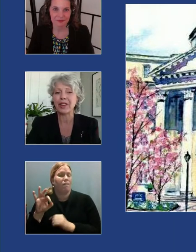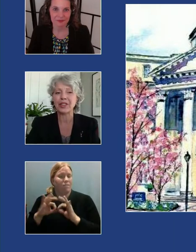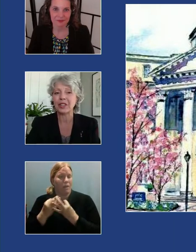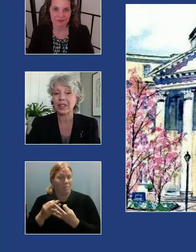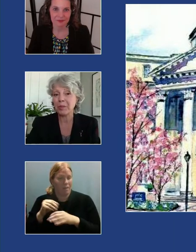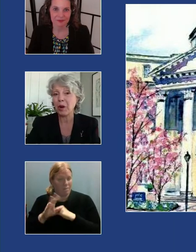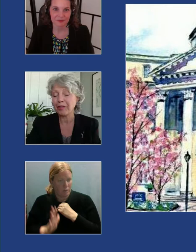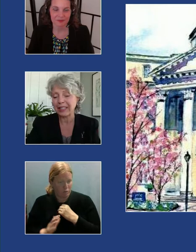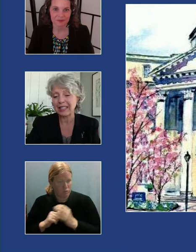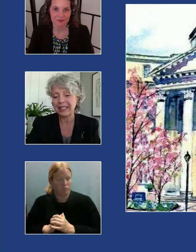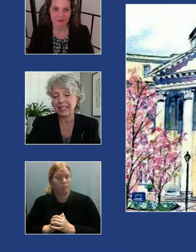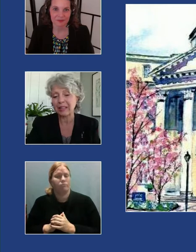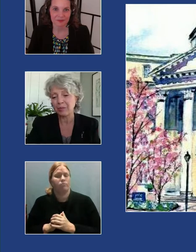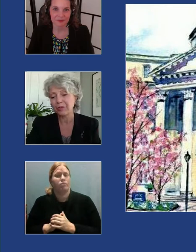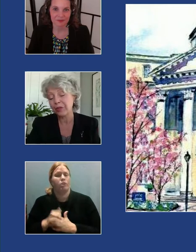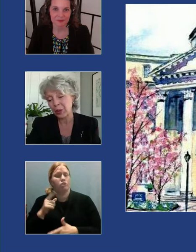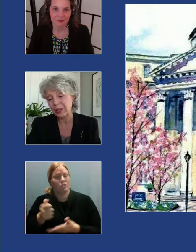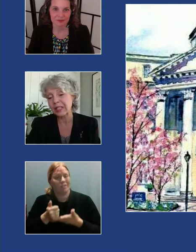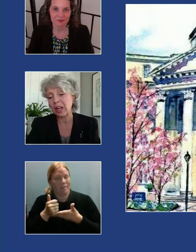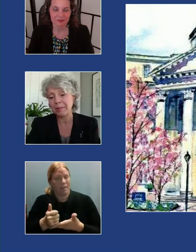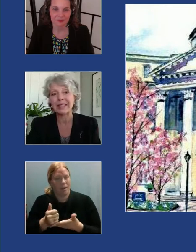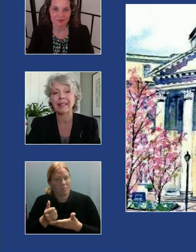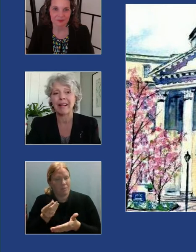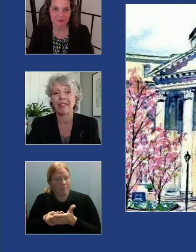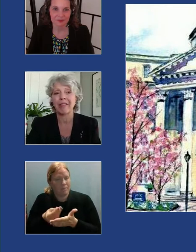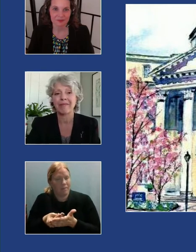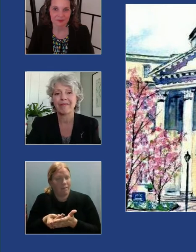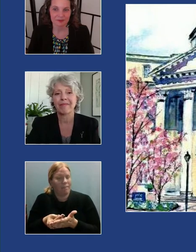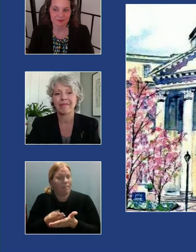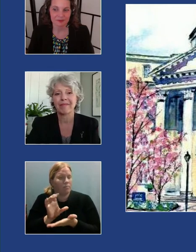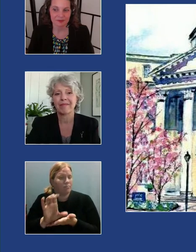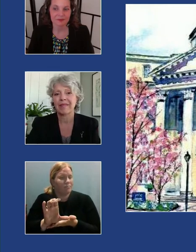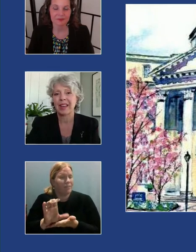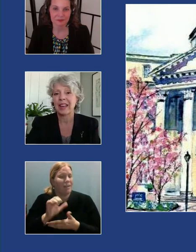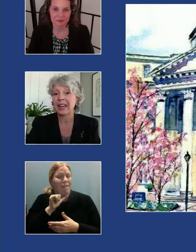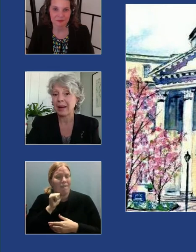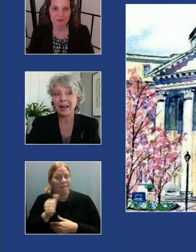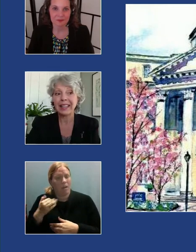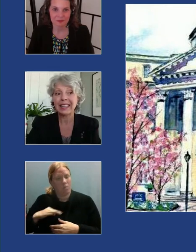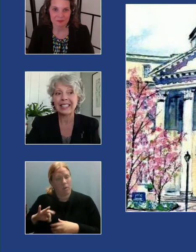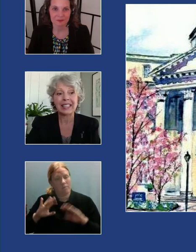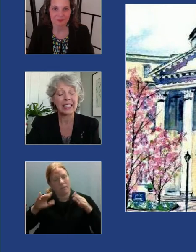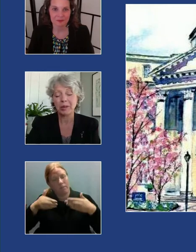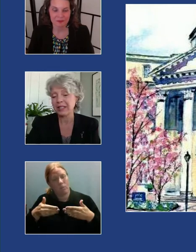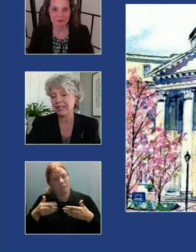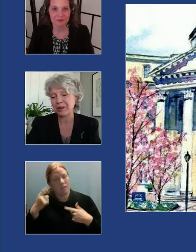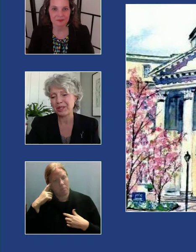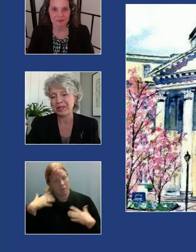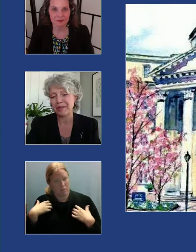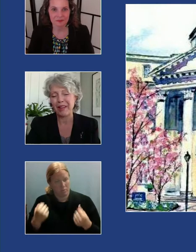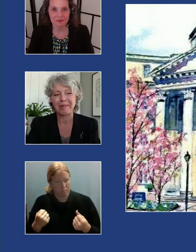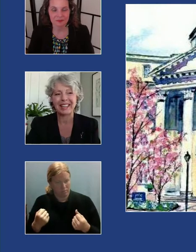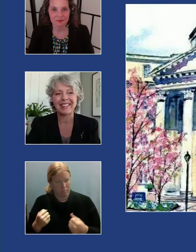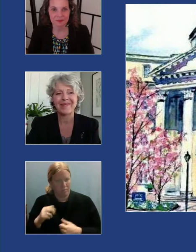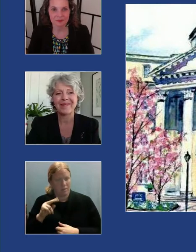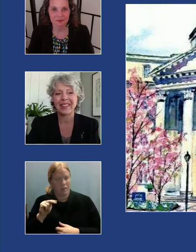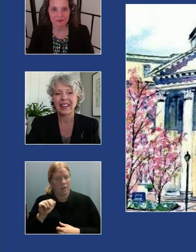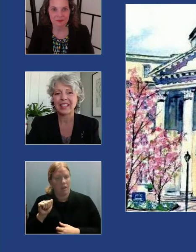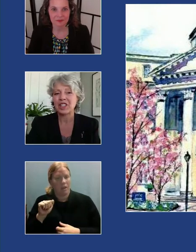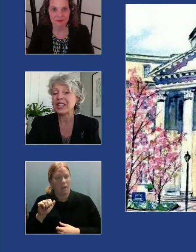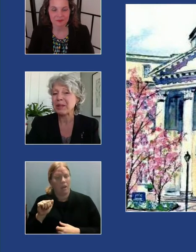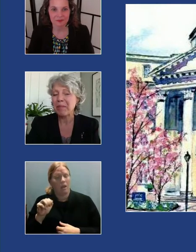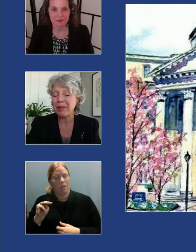to fund nonprofits that focus on mental health. Nama is equally devoted to family.